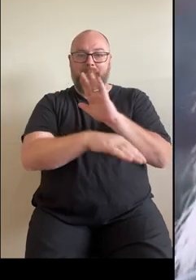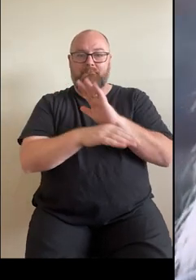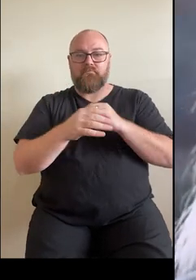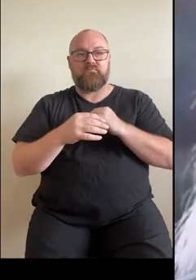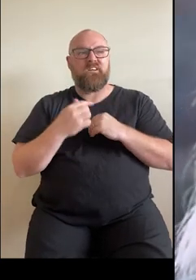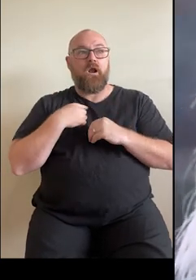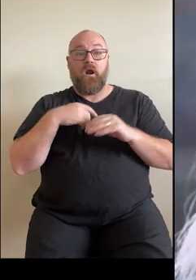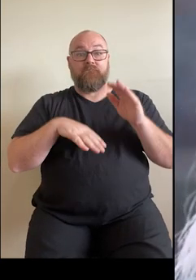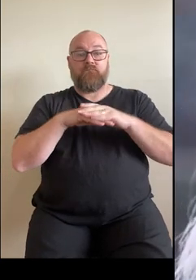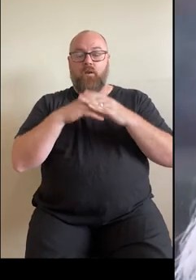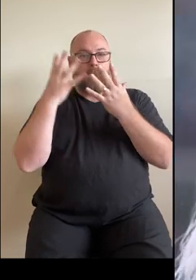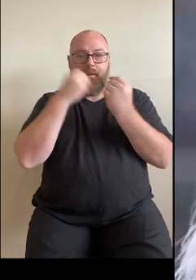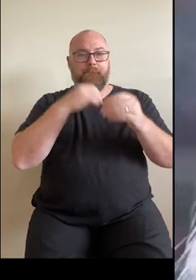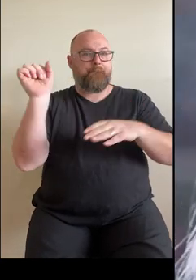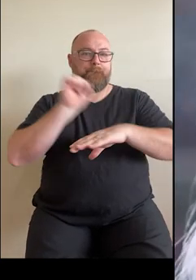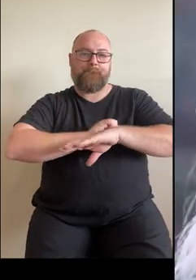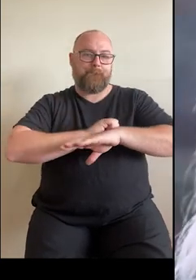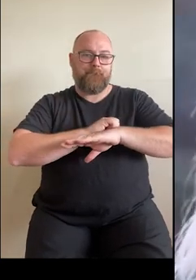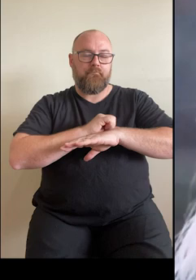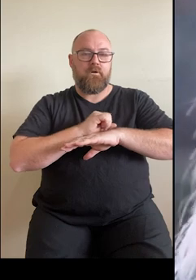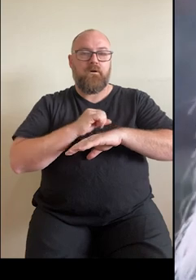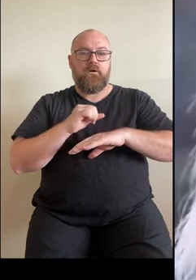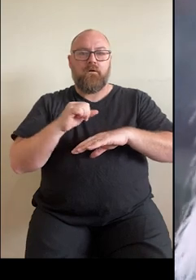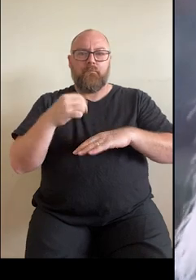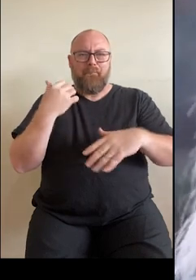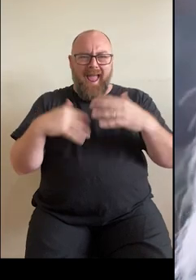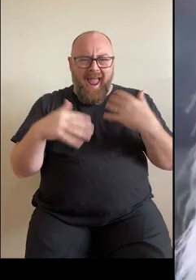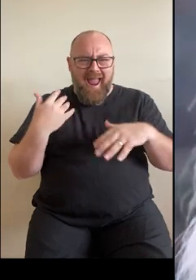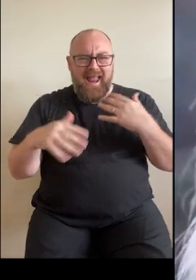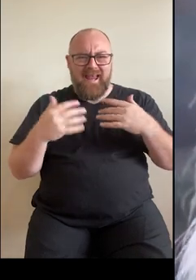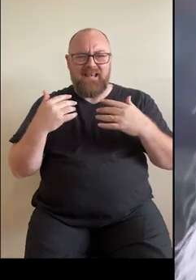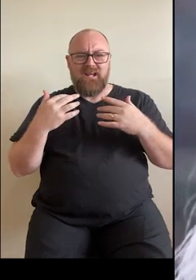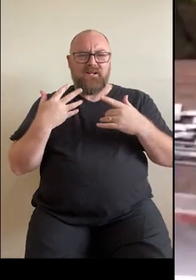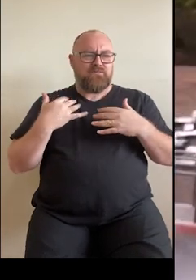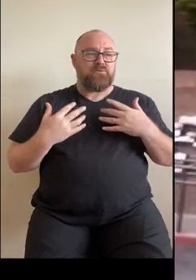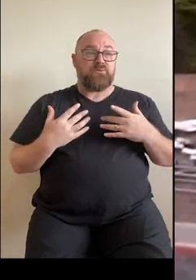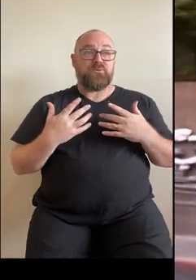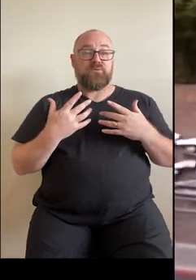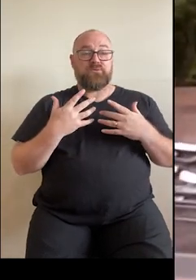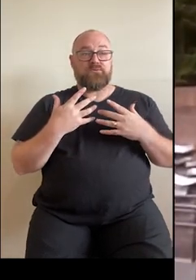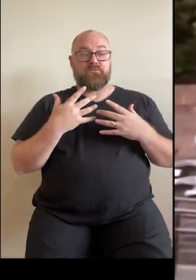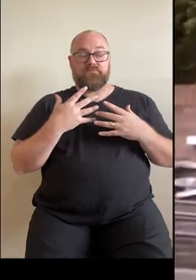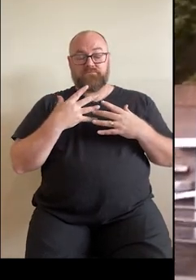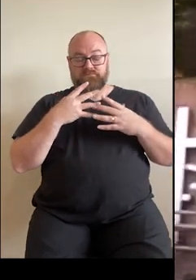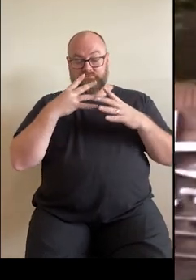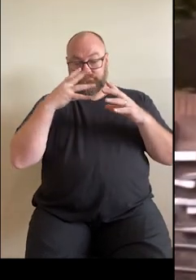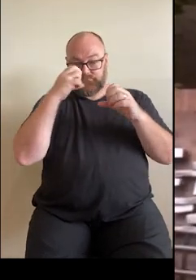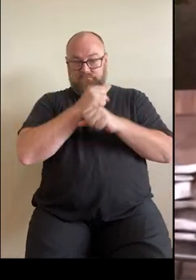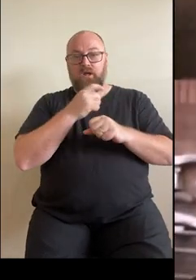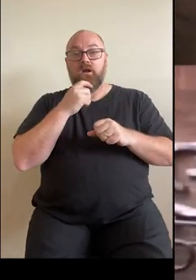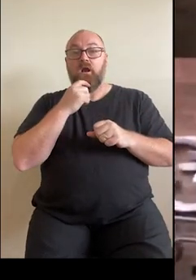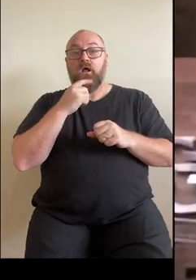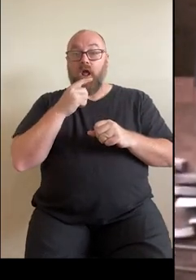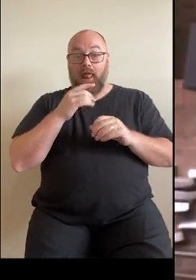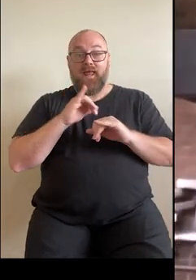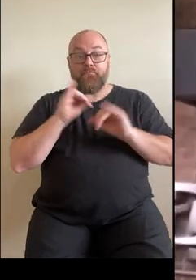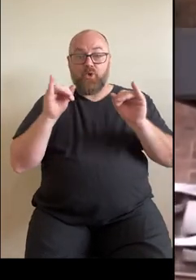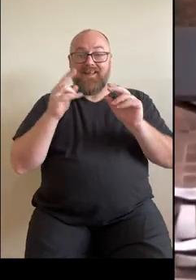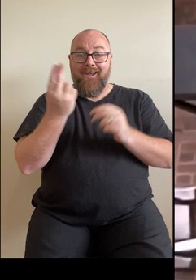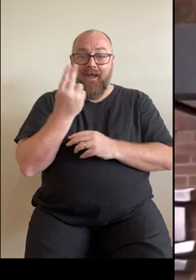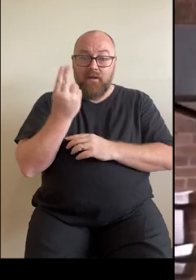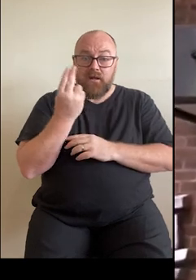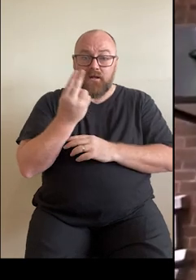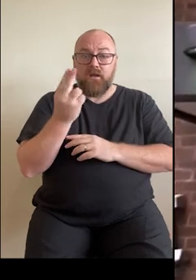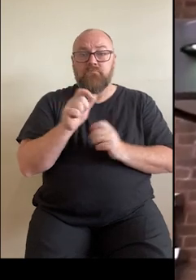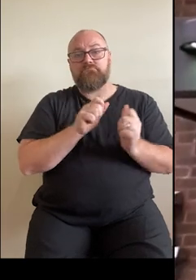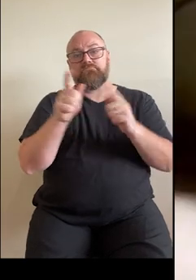the completely blacking out and the pain and the pins and needles it was everywhere it was consuming. The next minute I was in an emergency ambulance and on